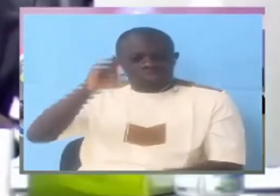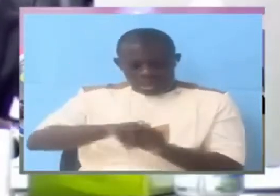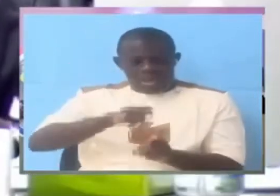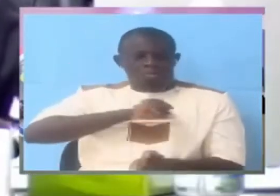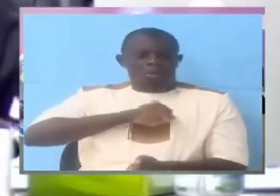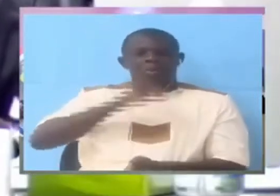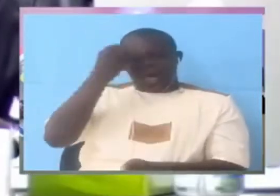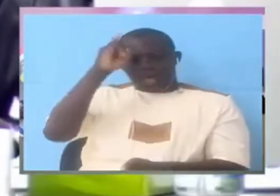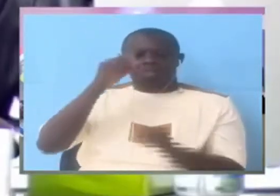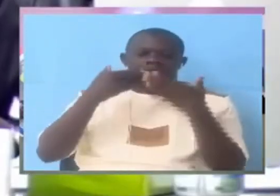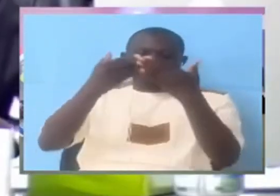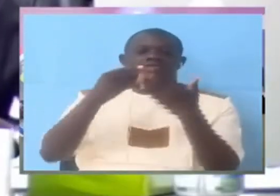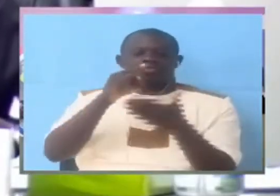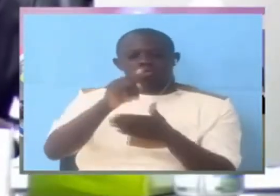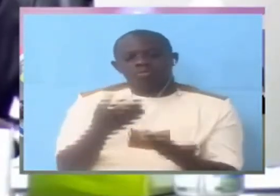Mr.